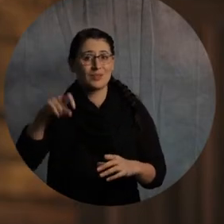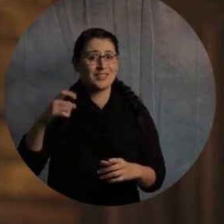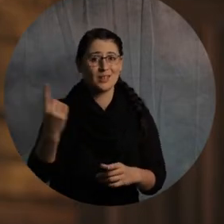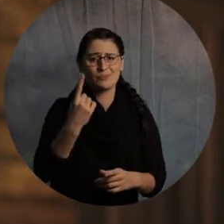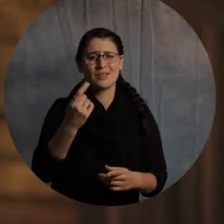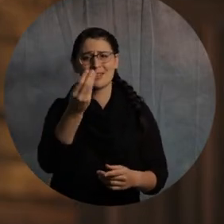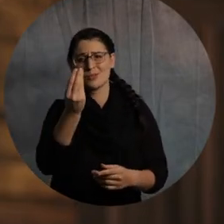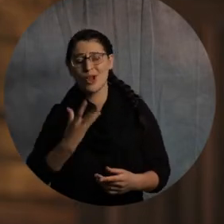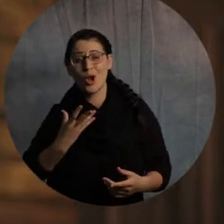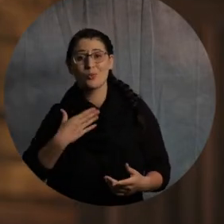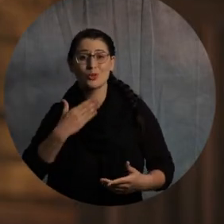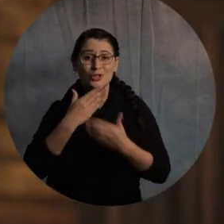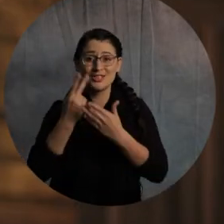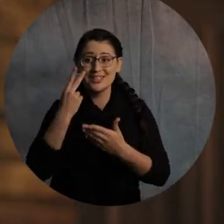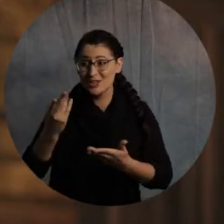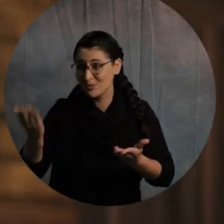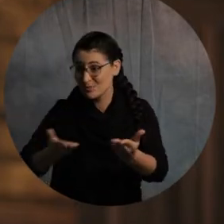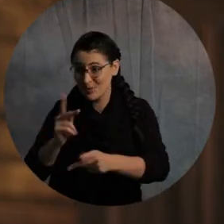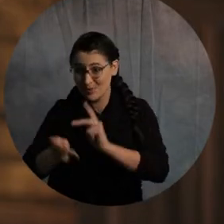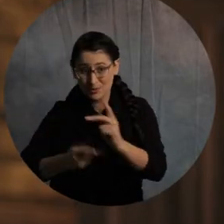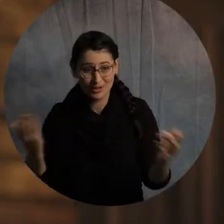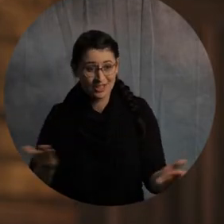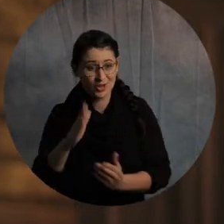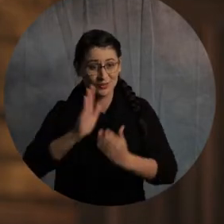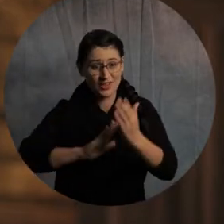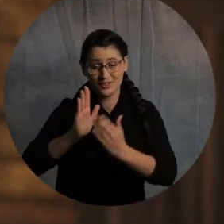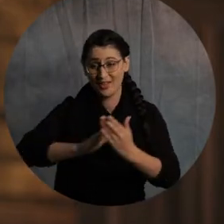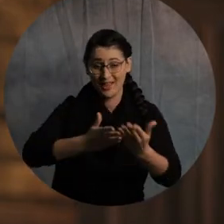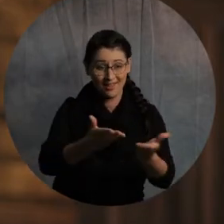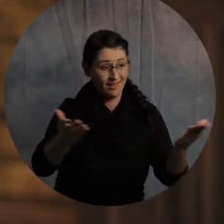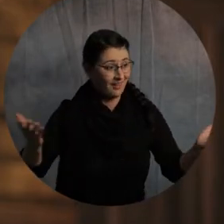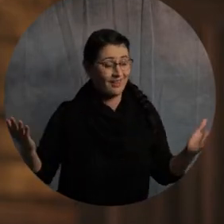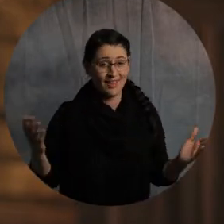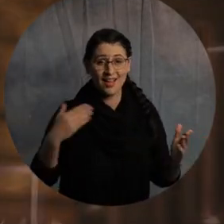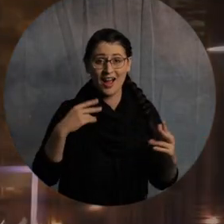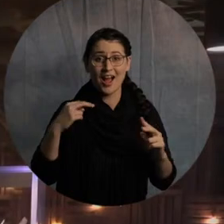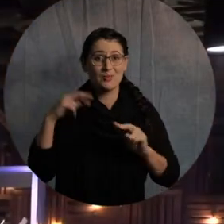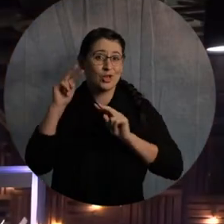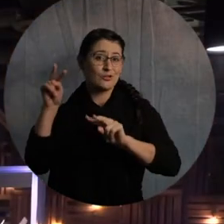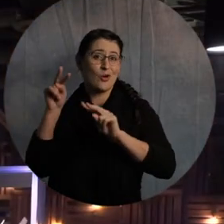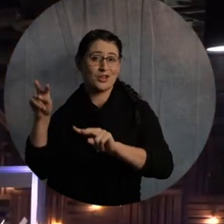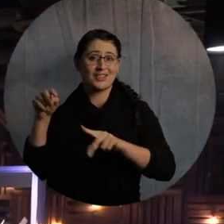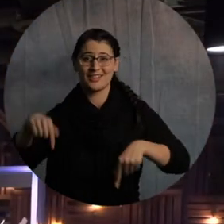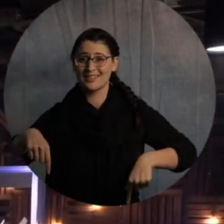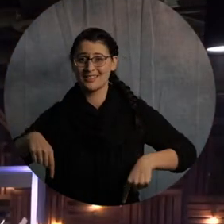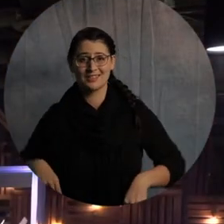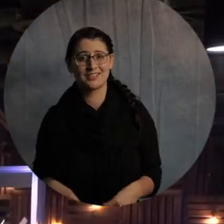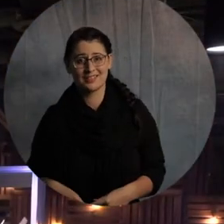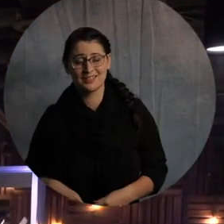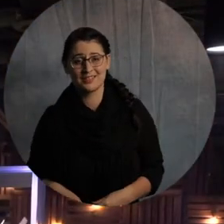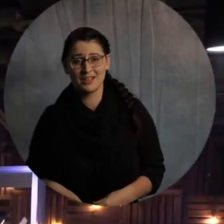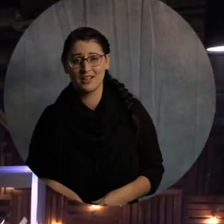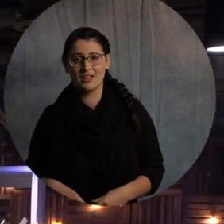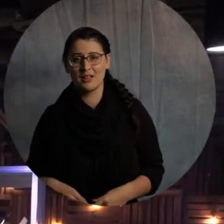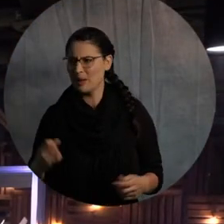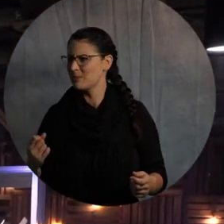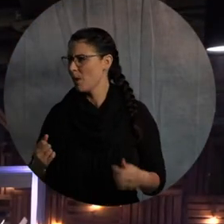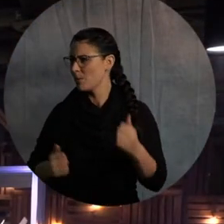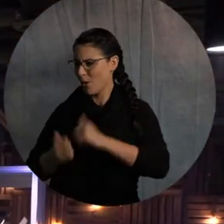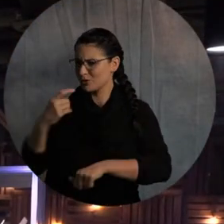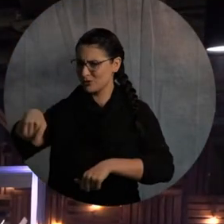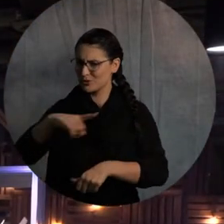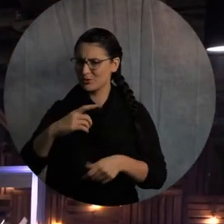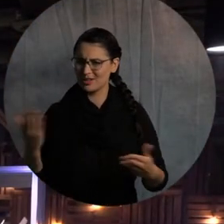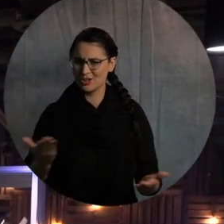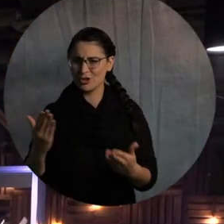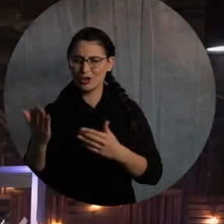us know. And it's so good to see all of you guys here in person. And I'm looking forward to this, like I said. And I know all of are here on Sundays normally. So it's